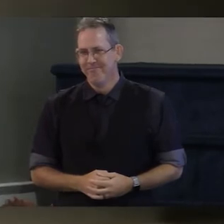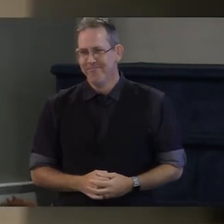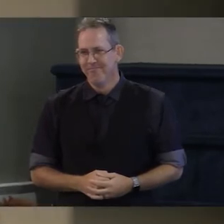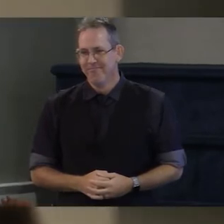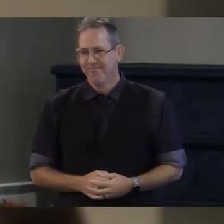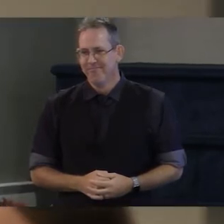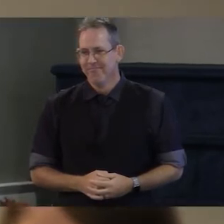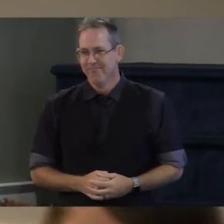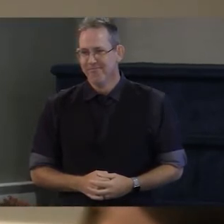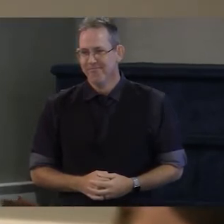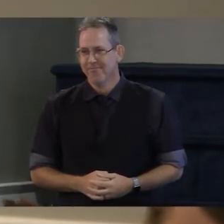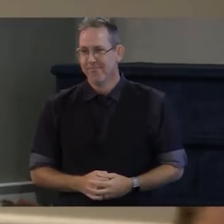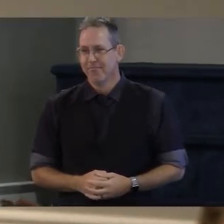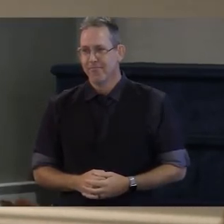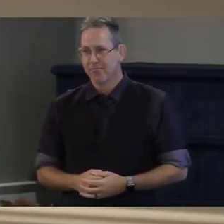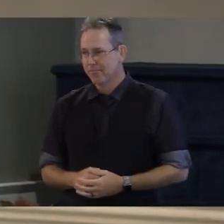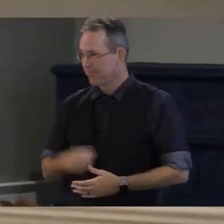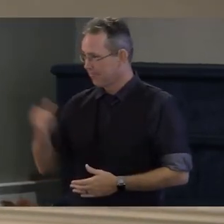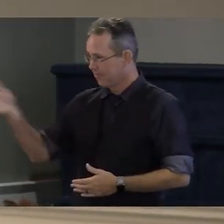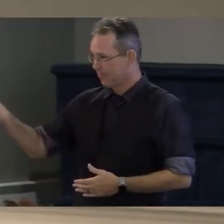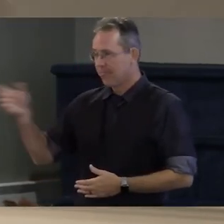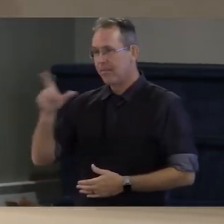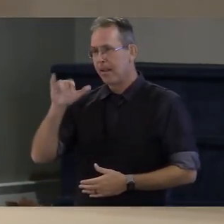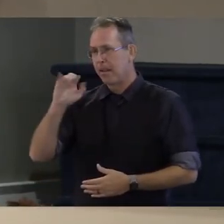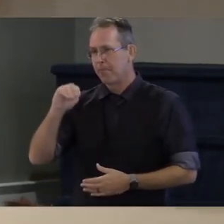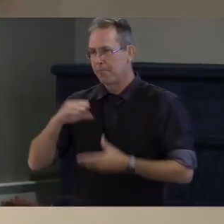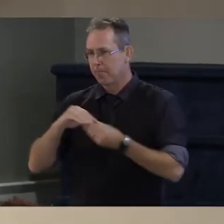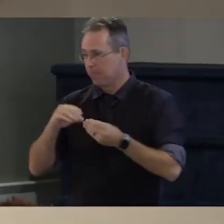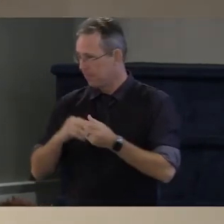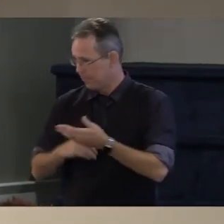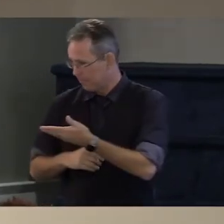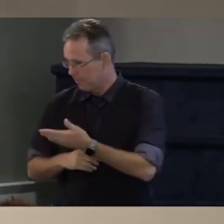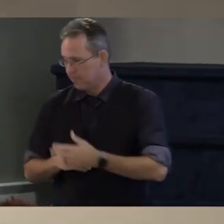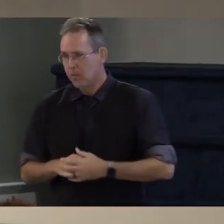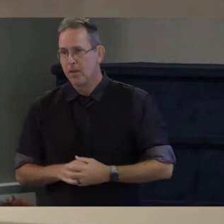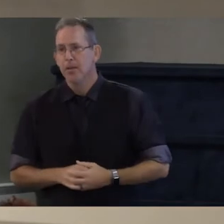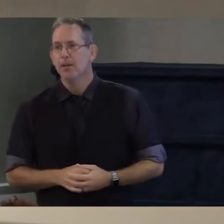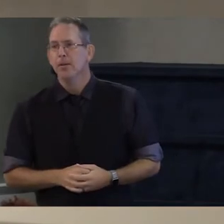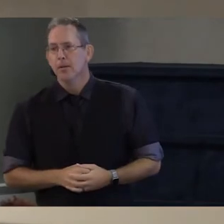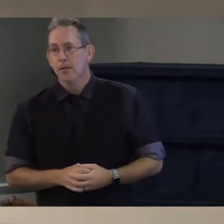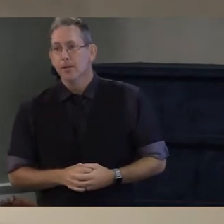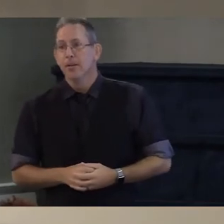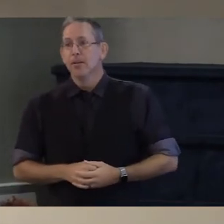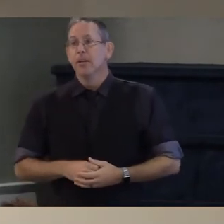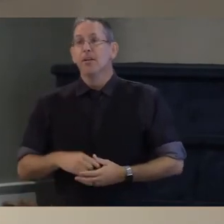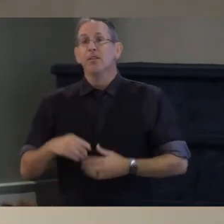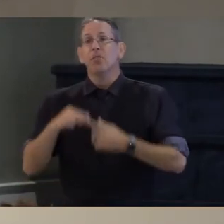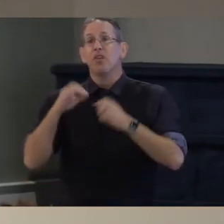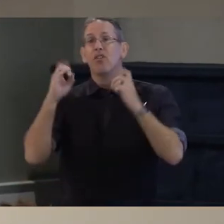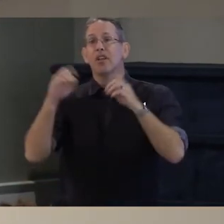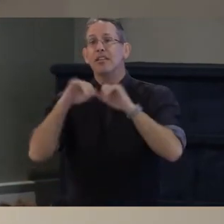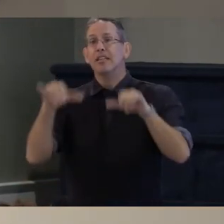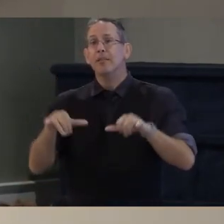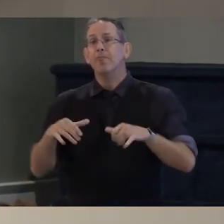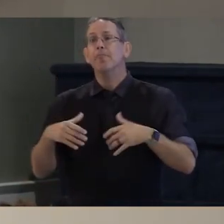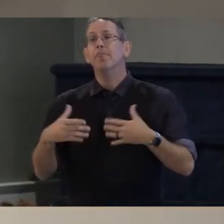I think we need an education system that is as different from the